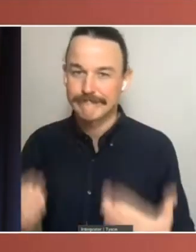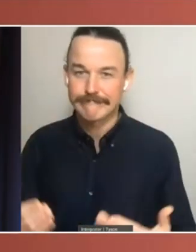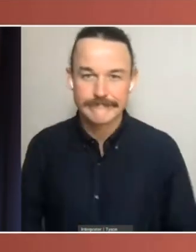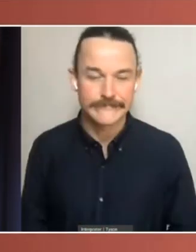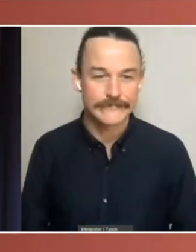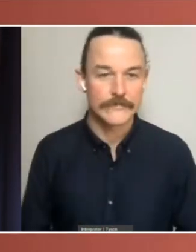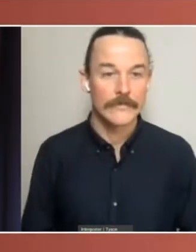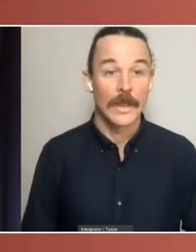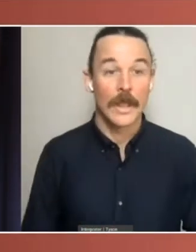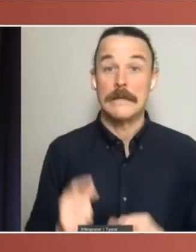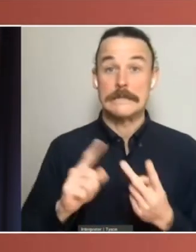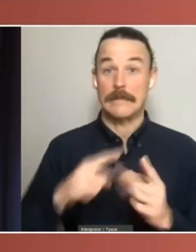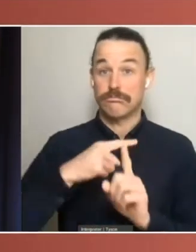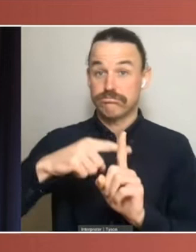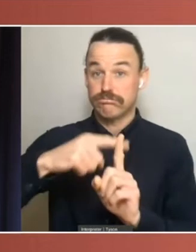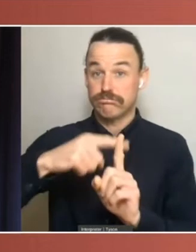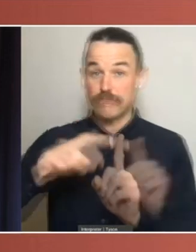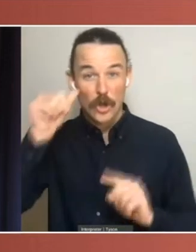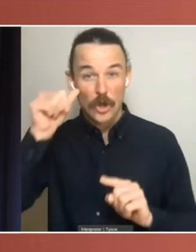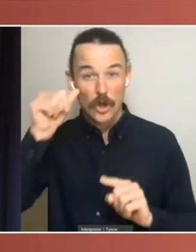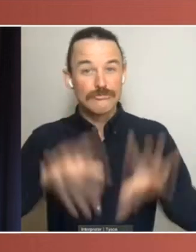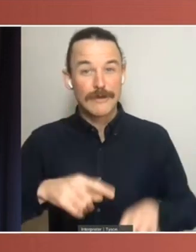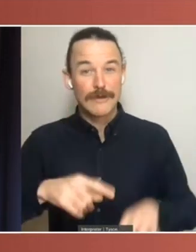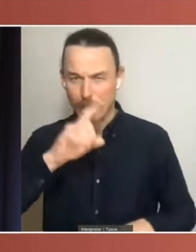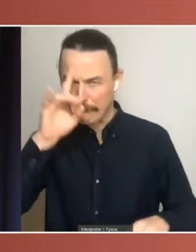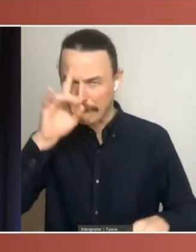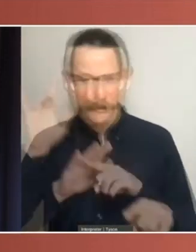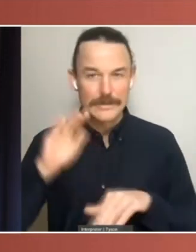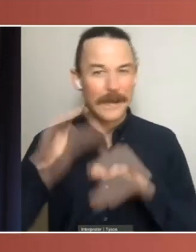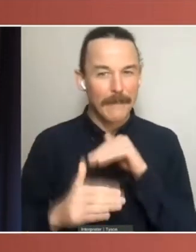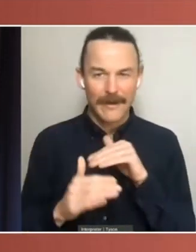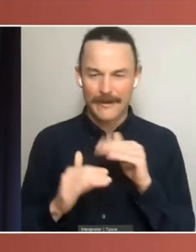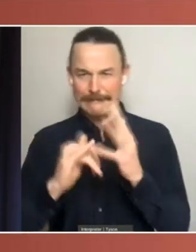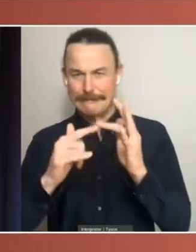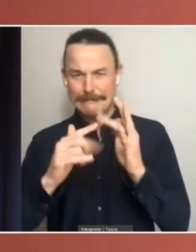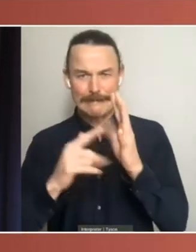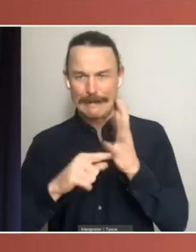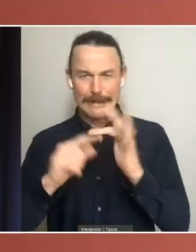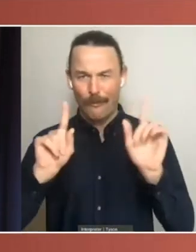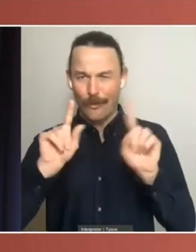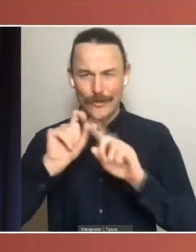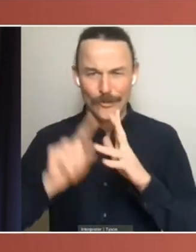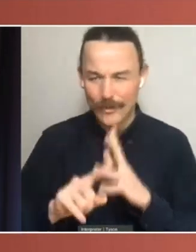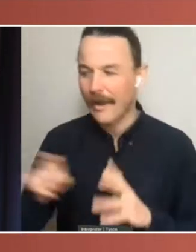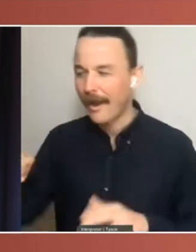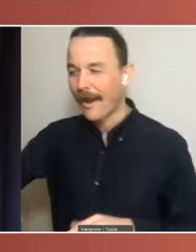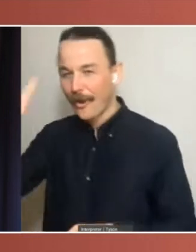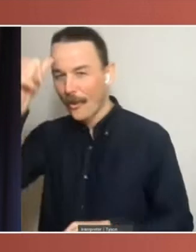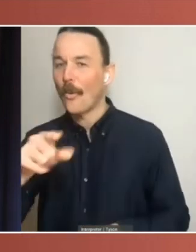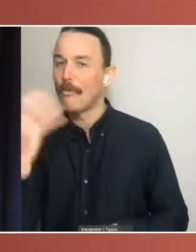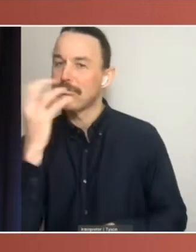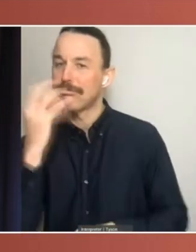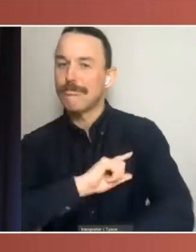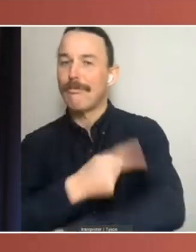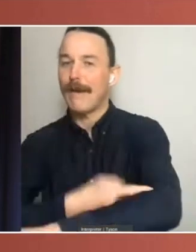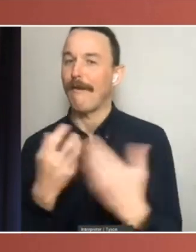while Australians are confused about the Senate, they recognise its power and importance. We presented Australians with eight powers